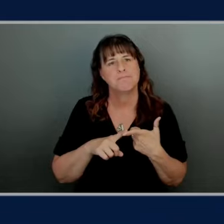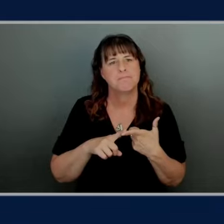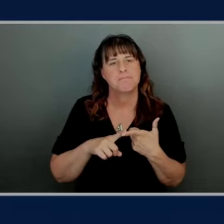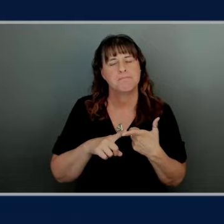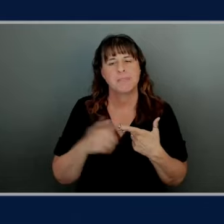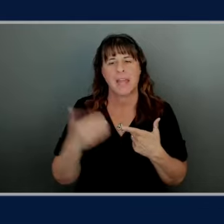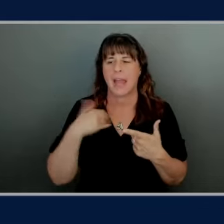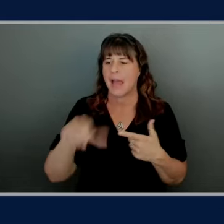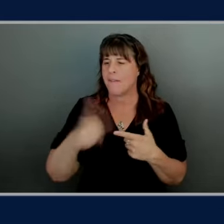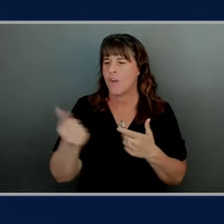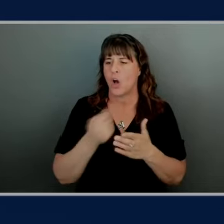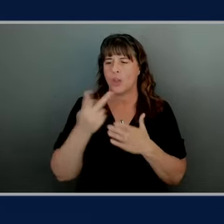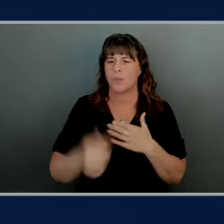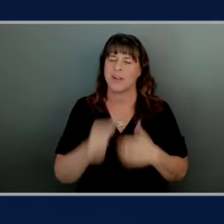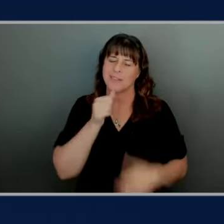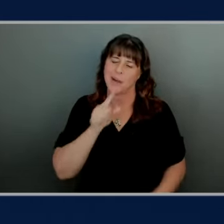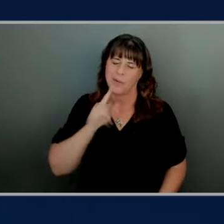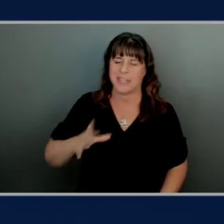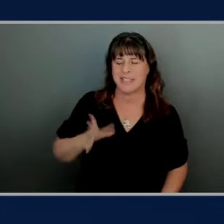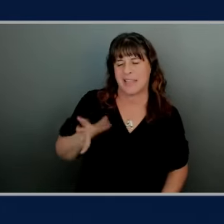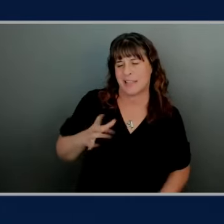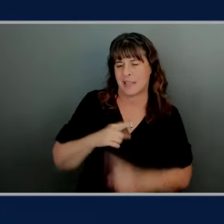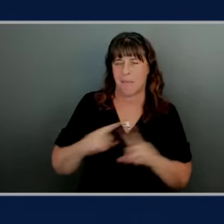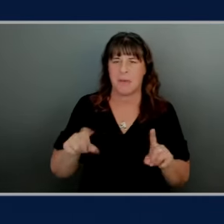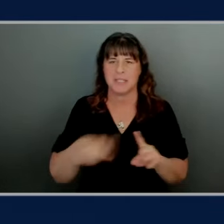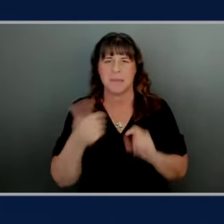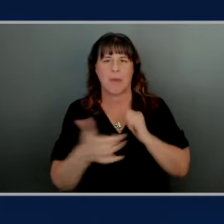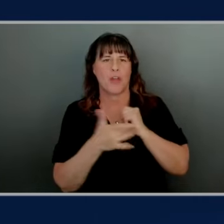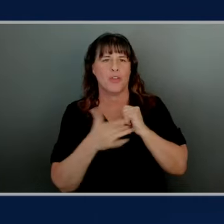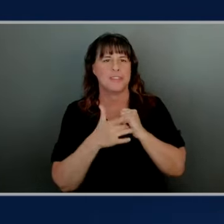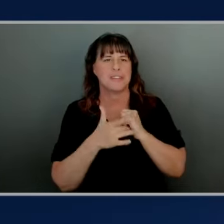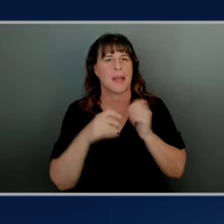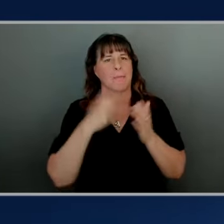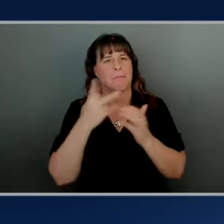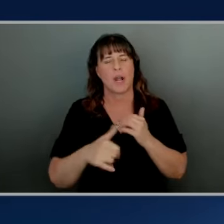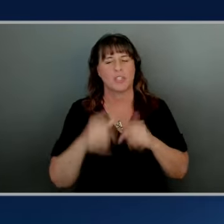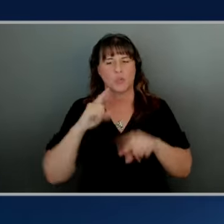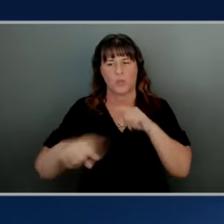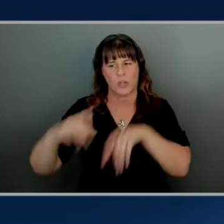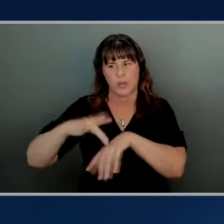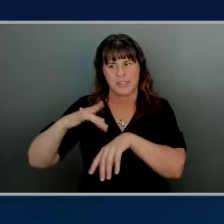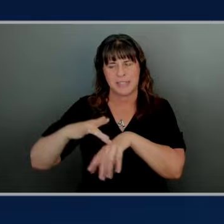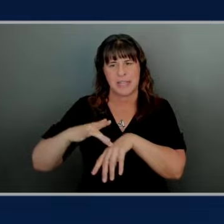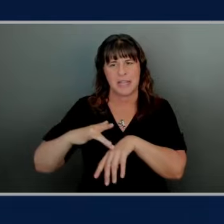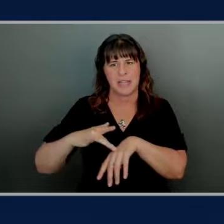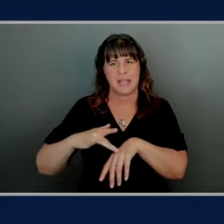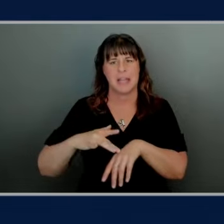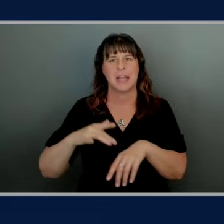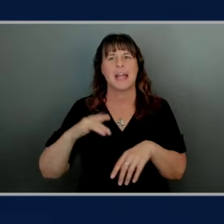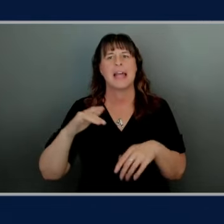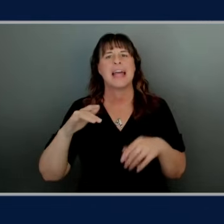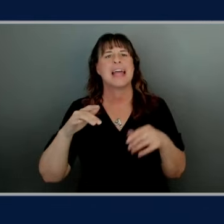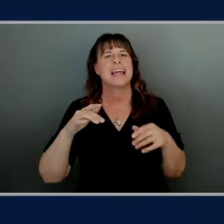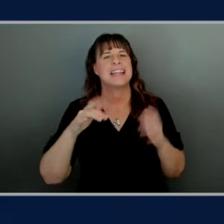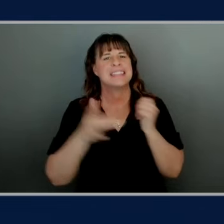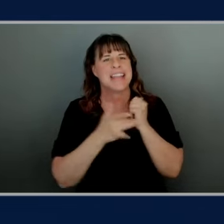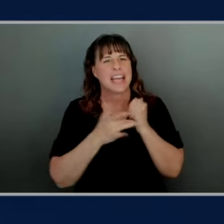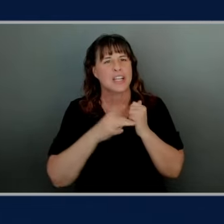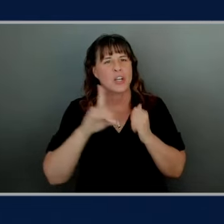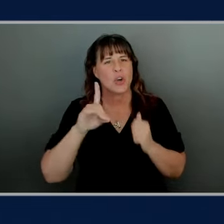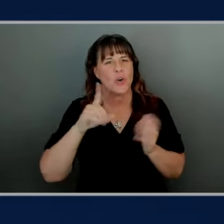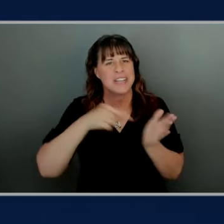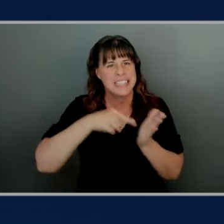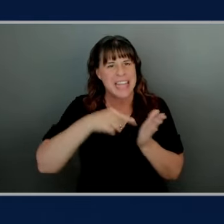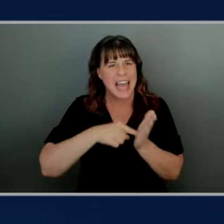I mean this is less sexy but some technical debt projects above the line things that we hadn't been able to get to technical debt is the sexiest phrase it absolutely is